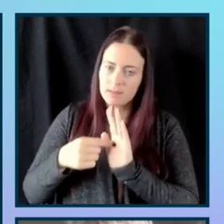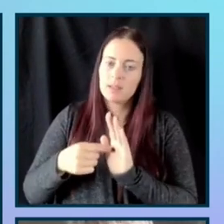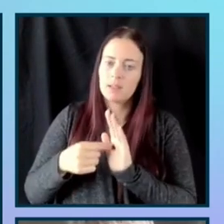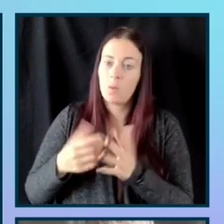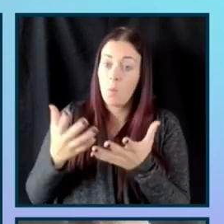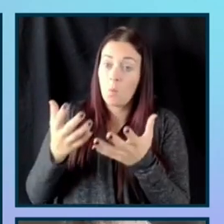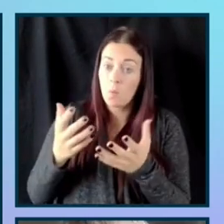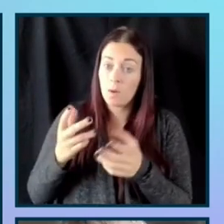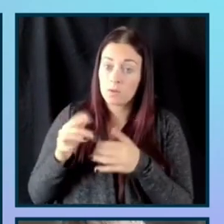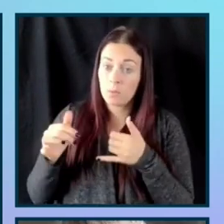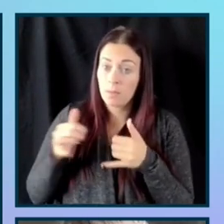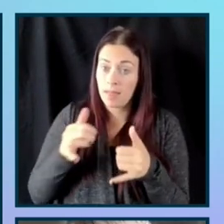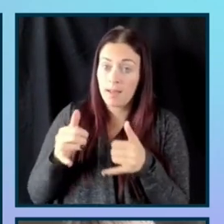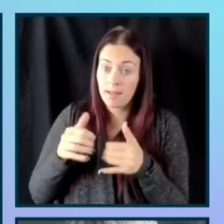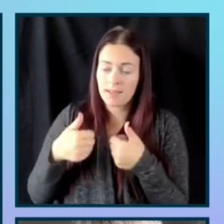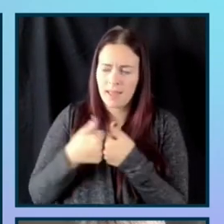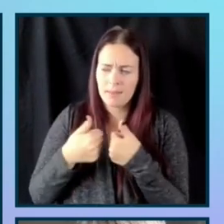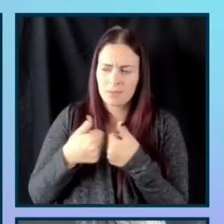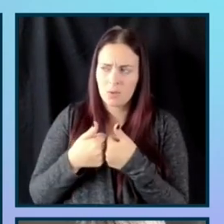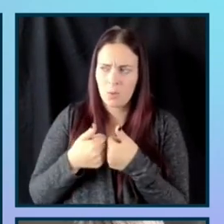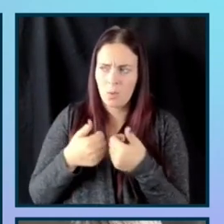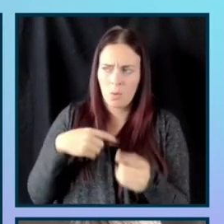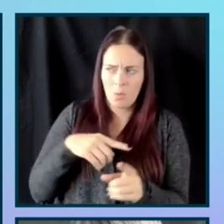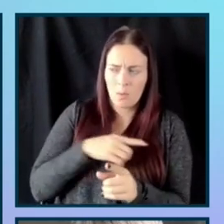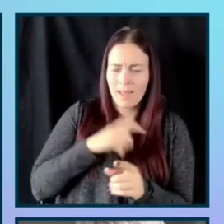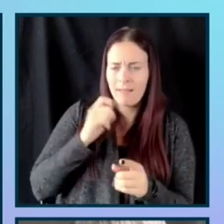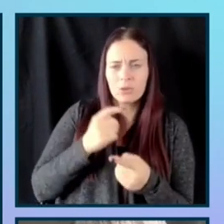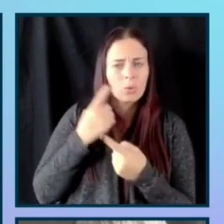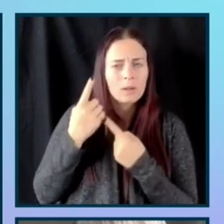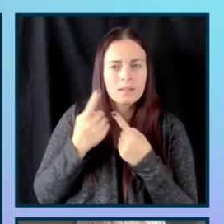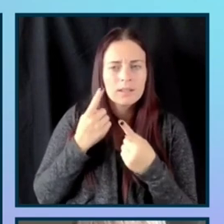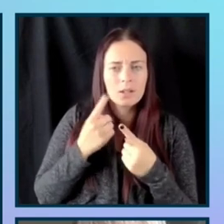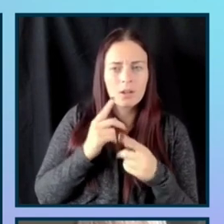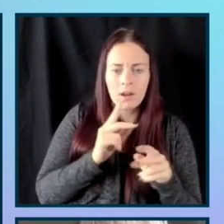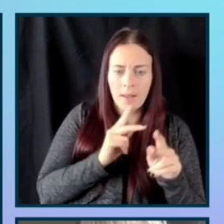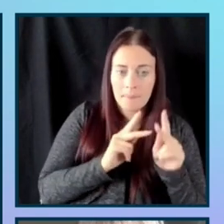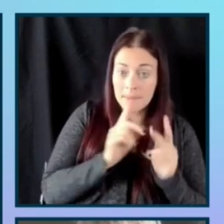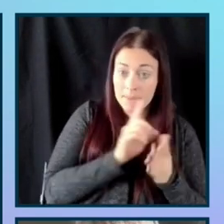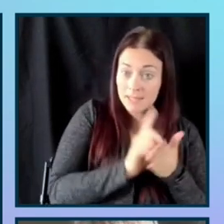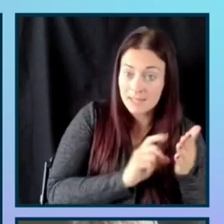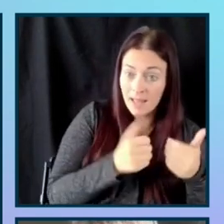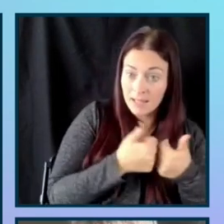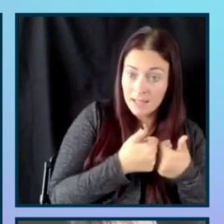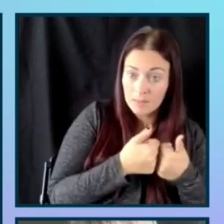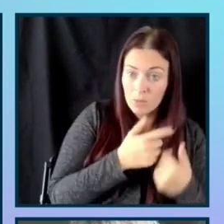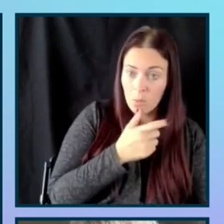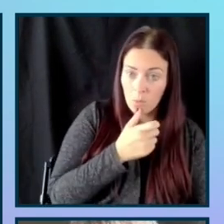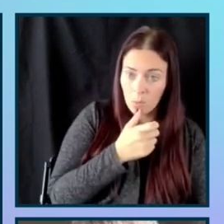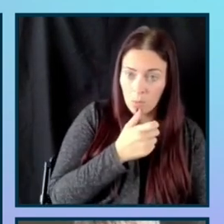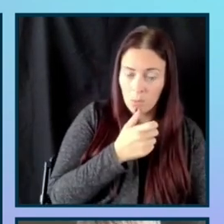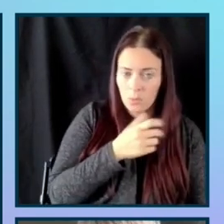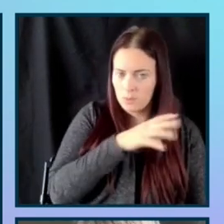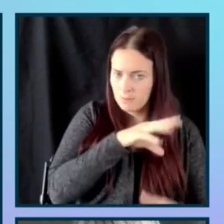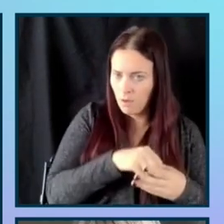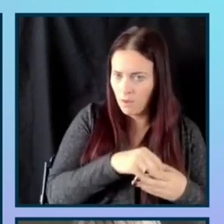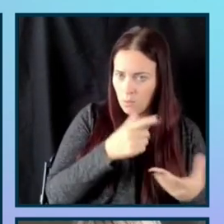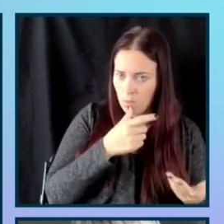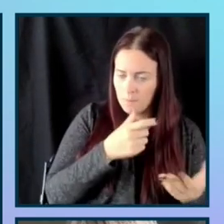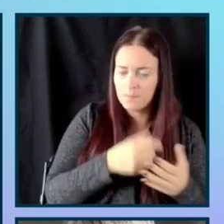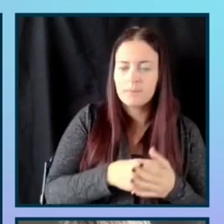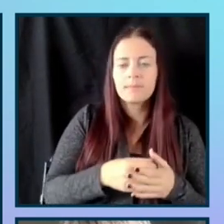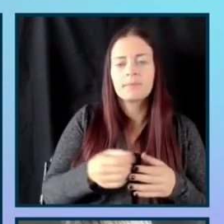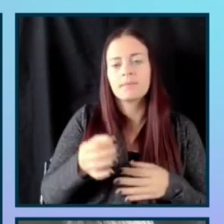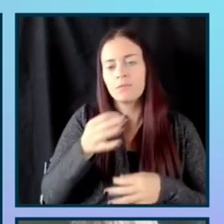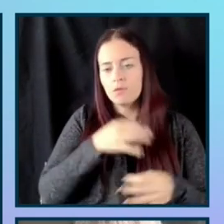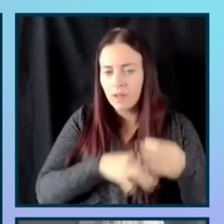Then we look at like, who are we employing? And who's part of our workforce? Because, um, rather than, you know, the traditional